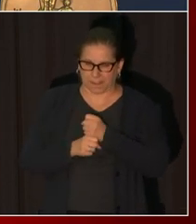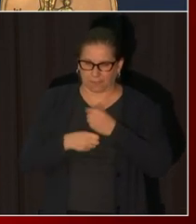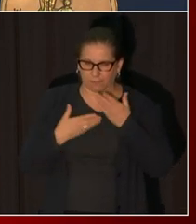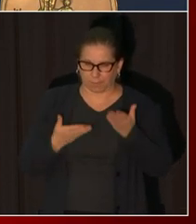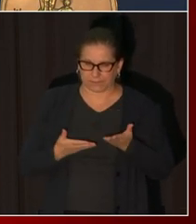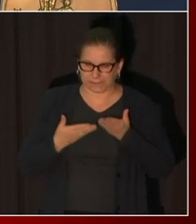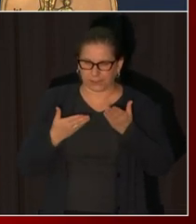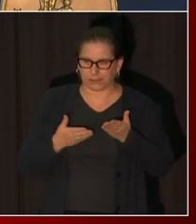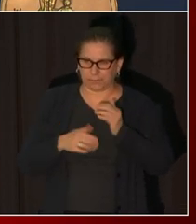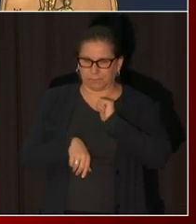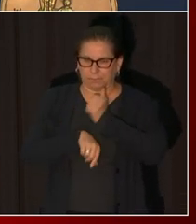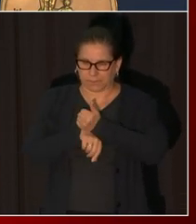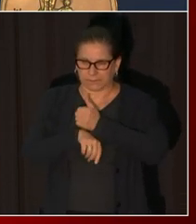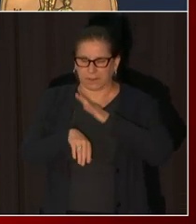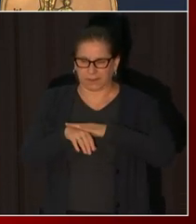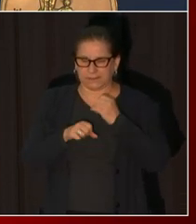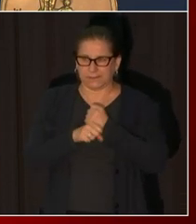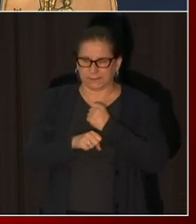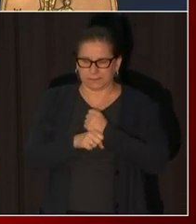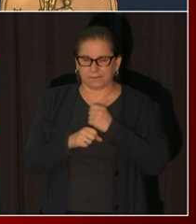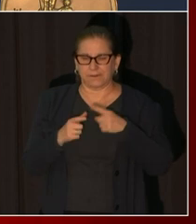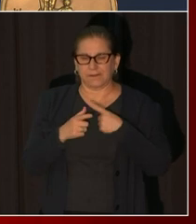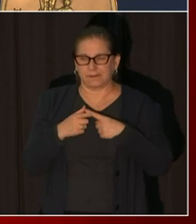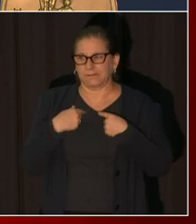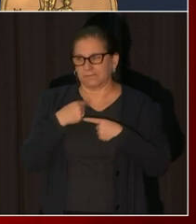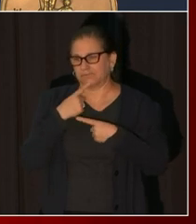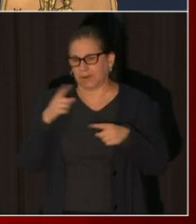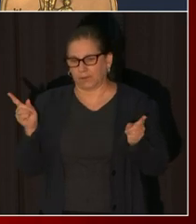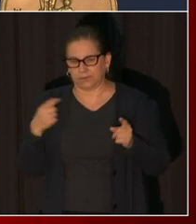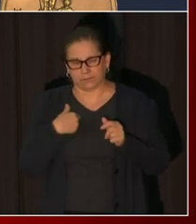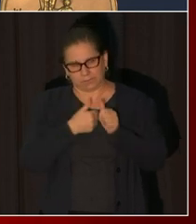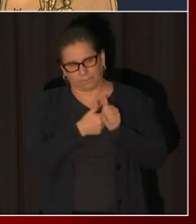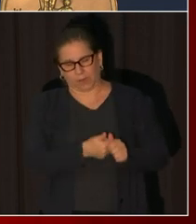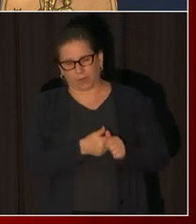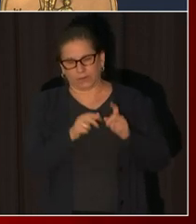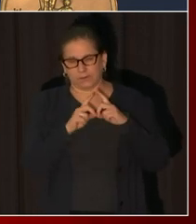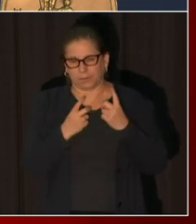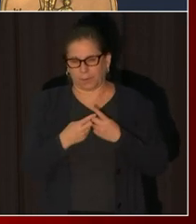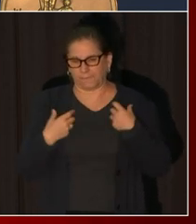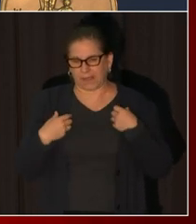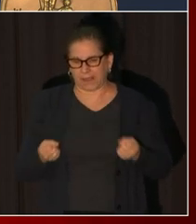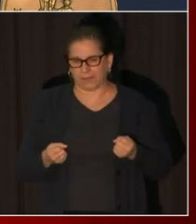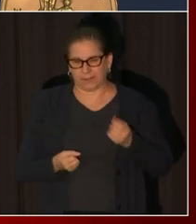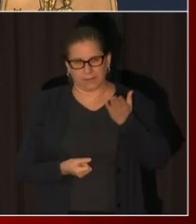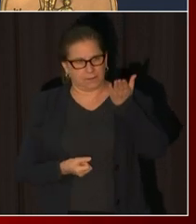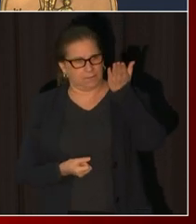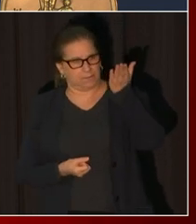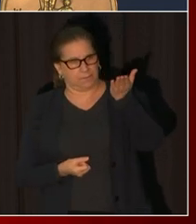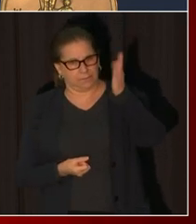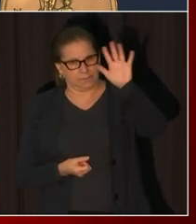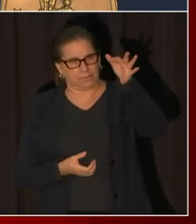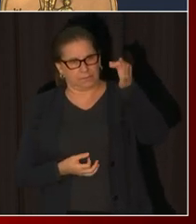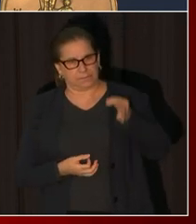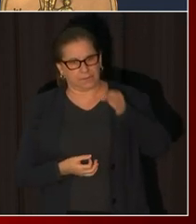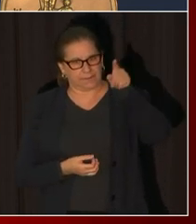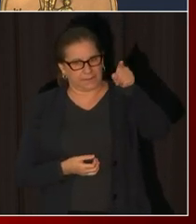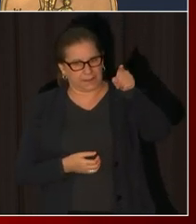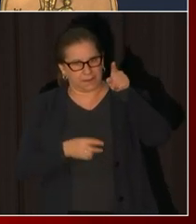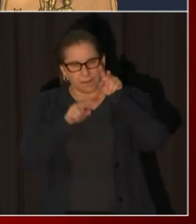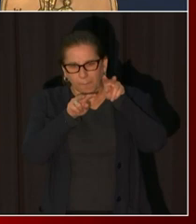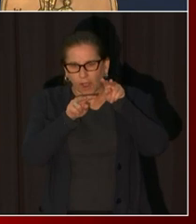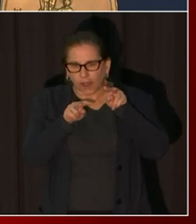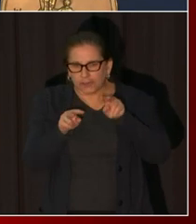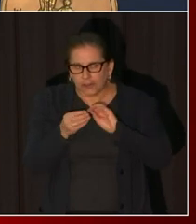um that i expect that they would but as they follow the progression of this virus or